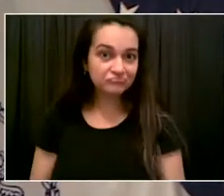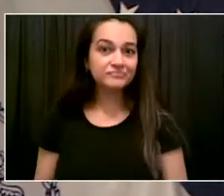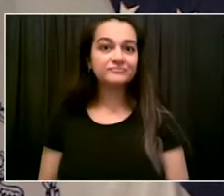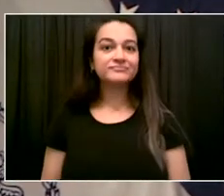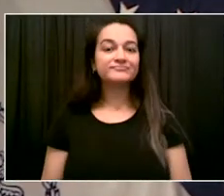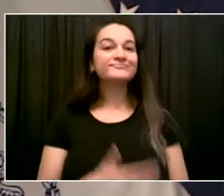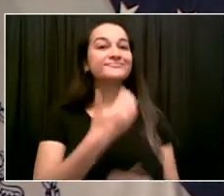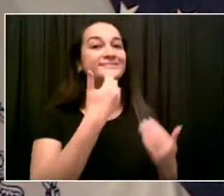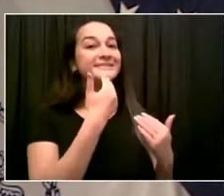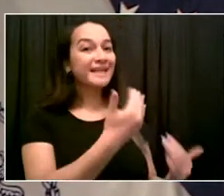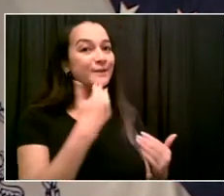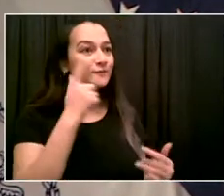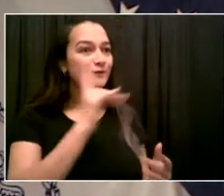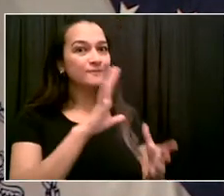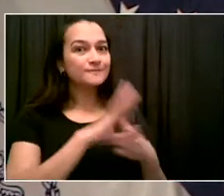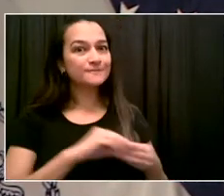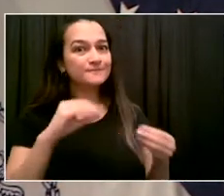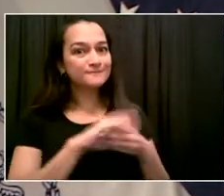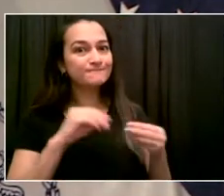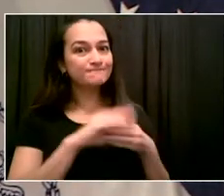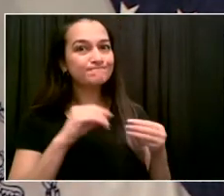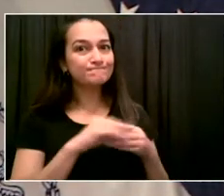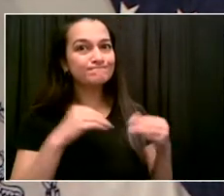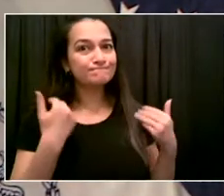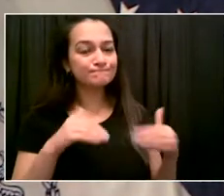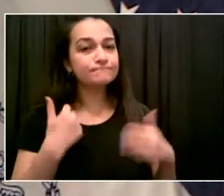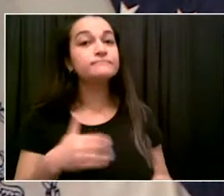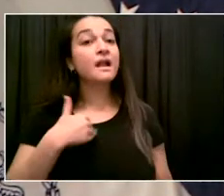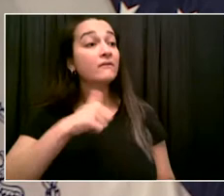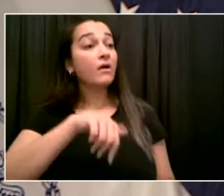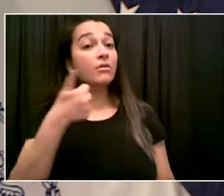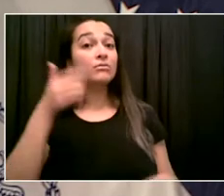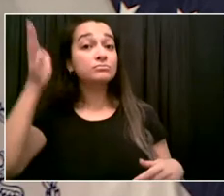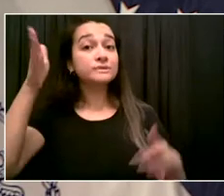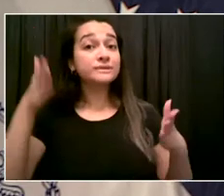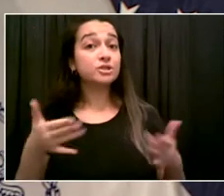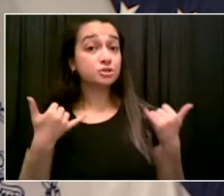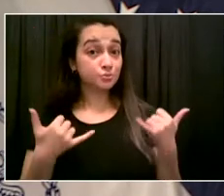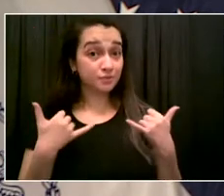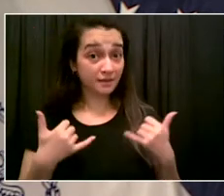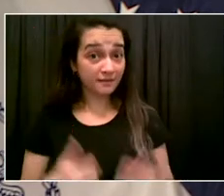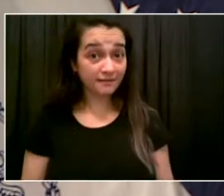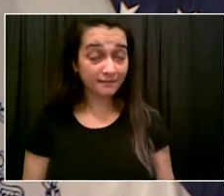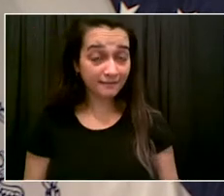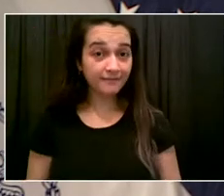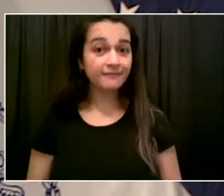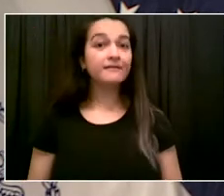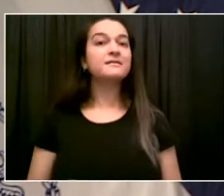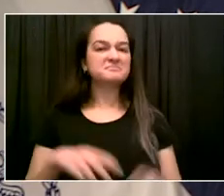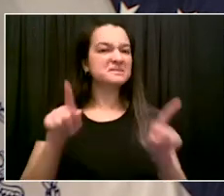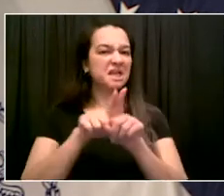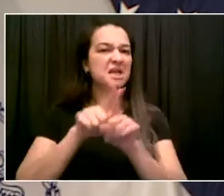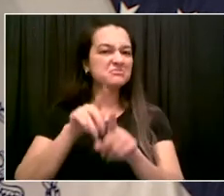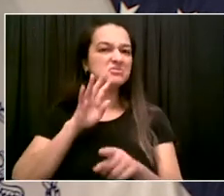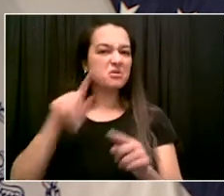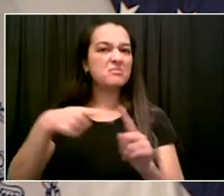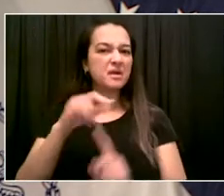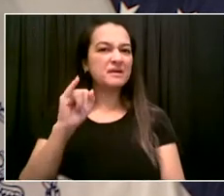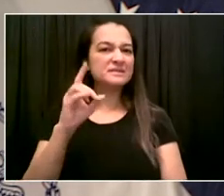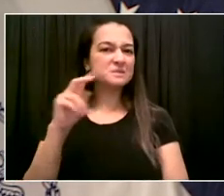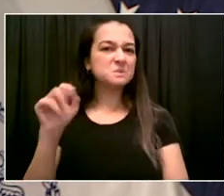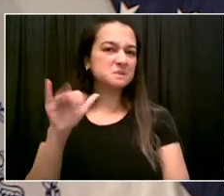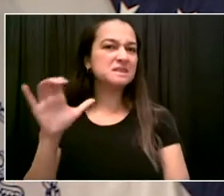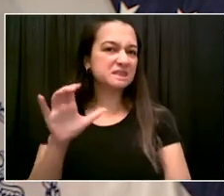to hear now from some leaders who feel passionately about this topic, about reaching and empowering and supporting immigrants.